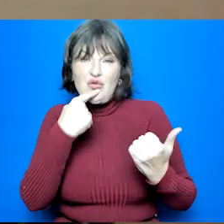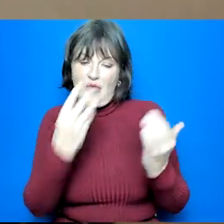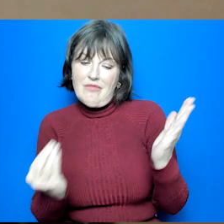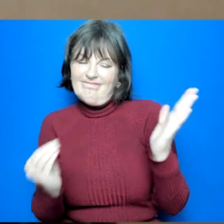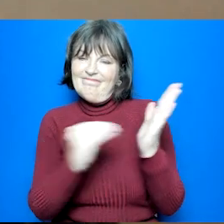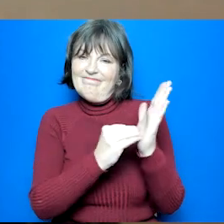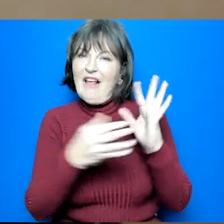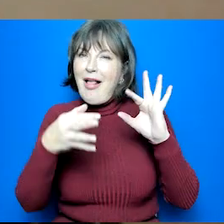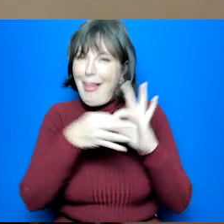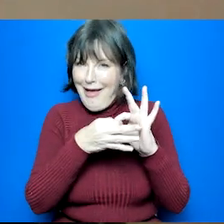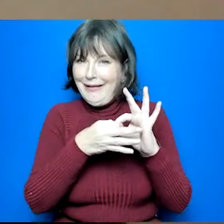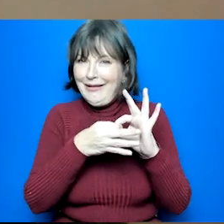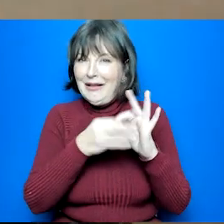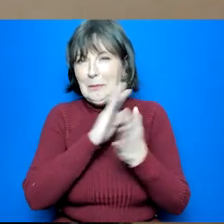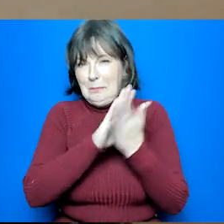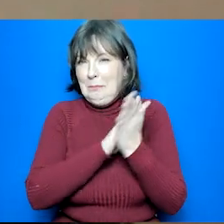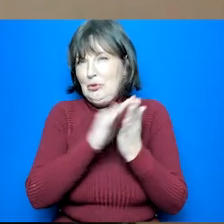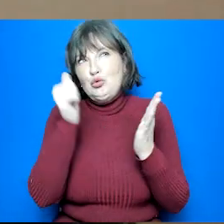to.